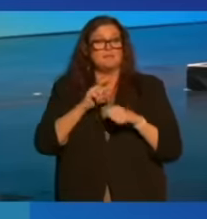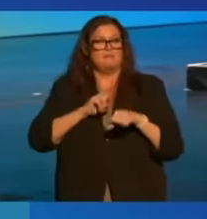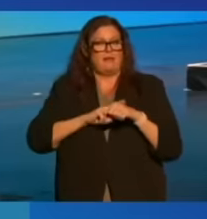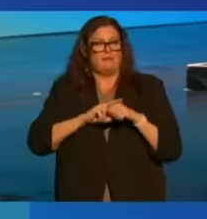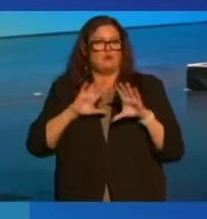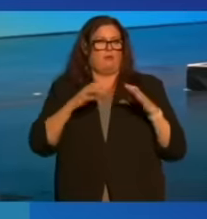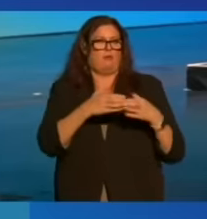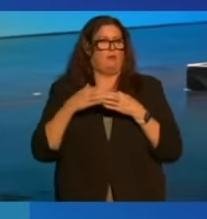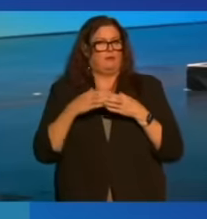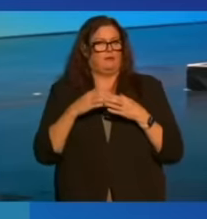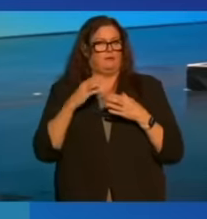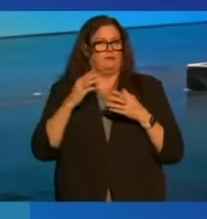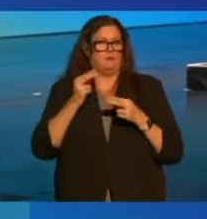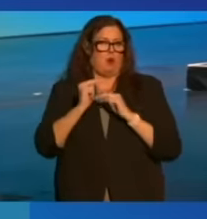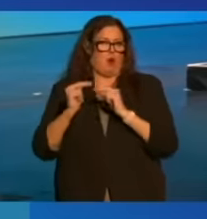rules.